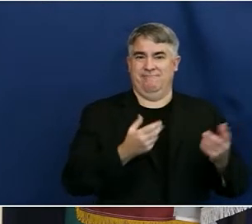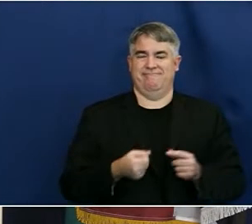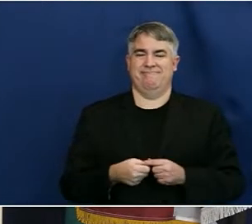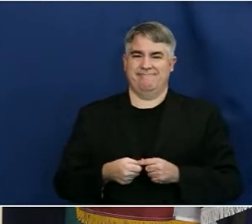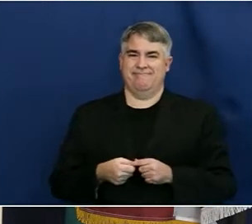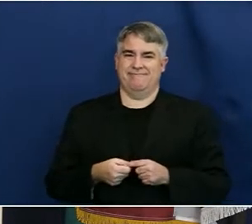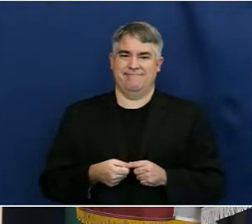Okay.